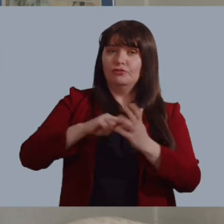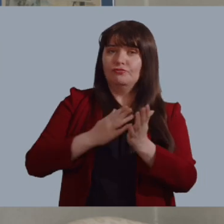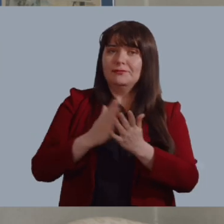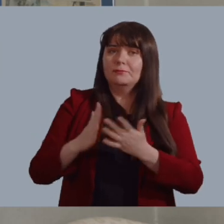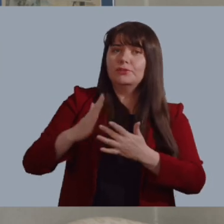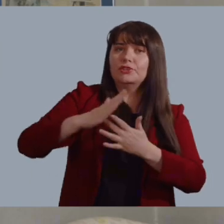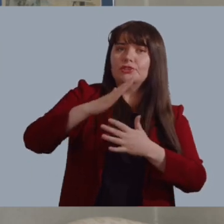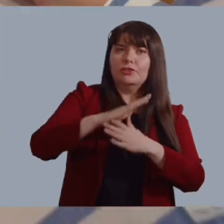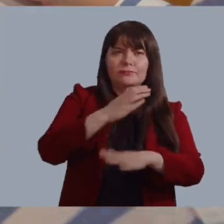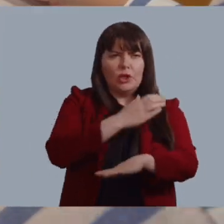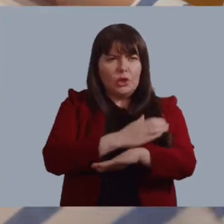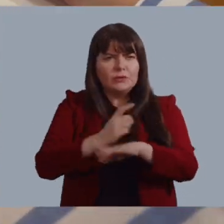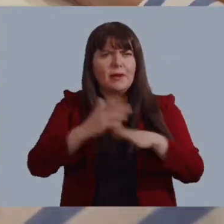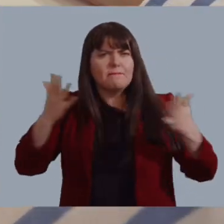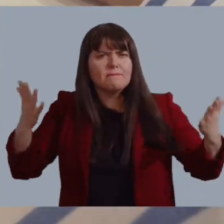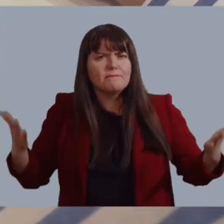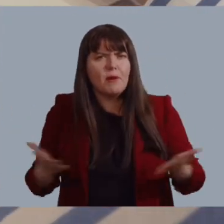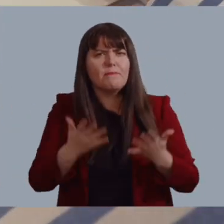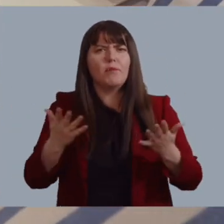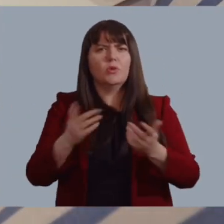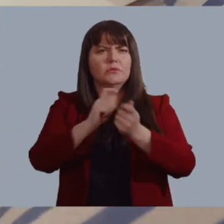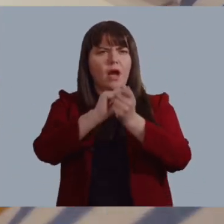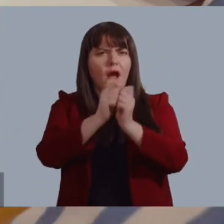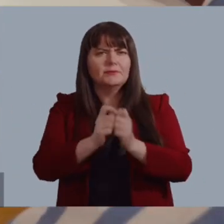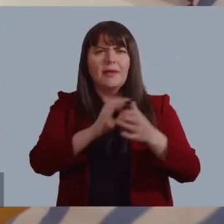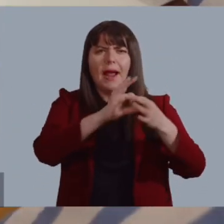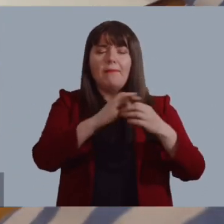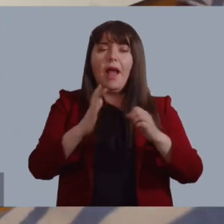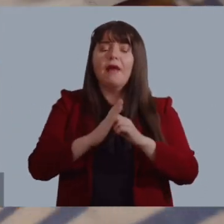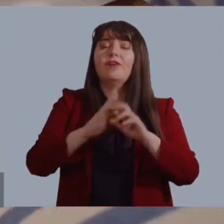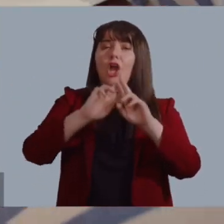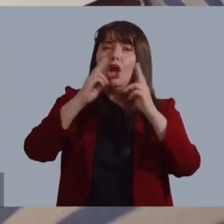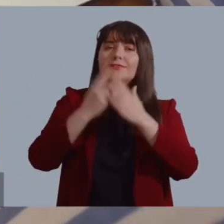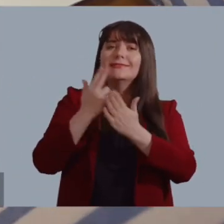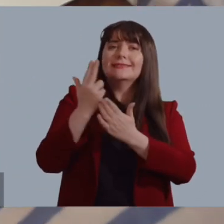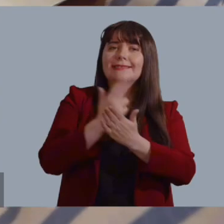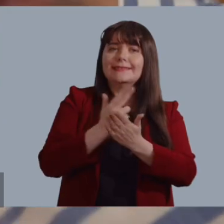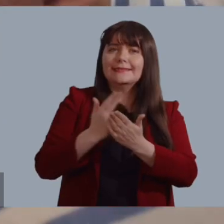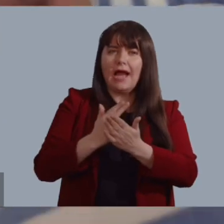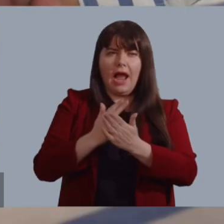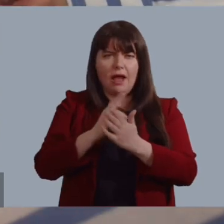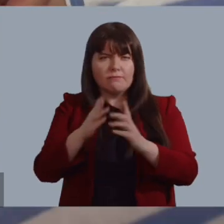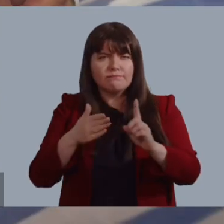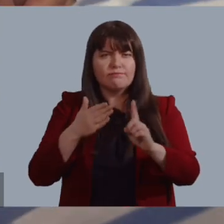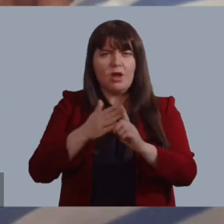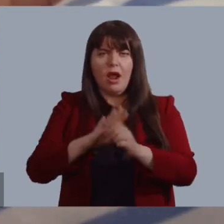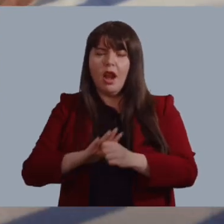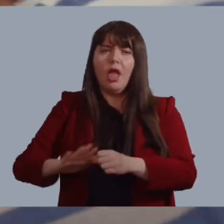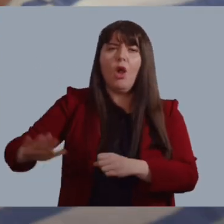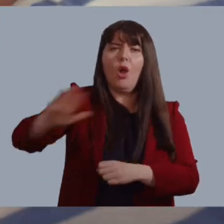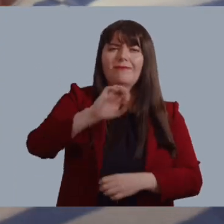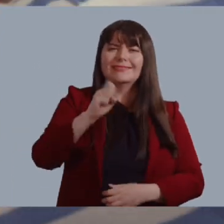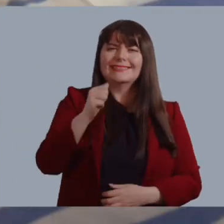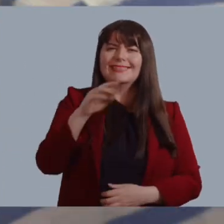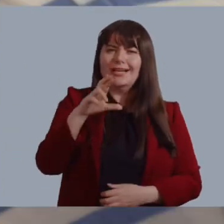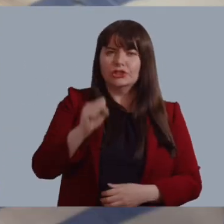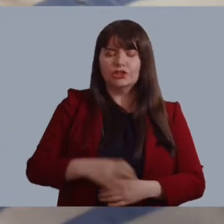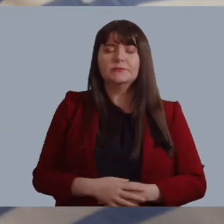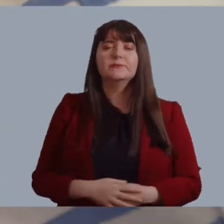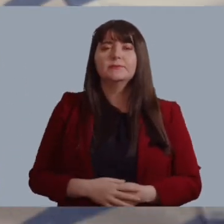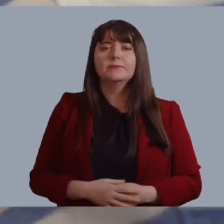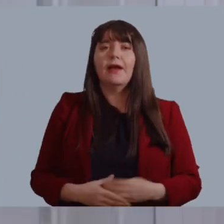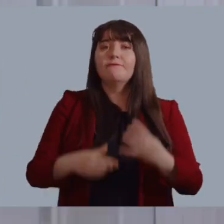strategic priority is to continue to promote adoption and application of a universal design approach across all